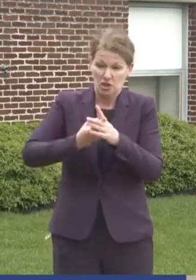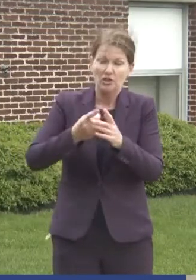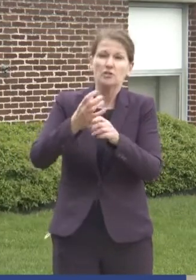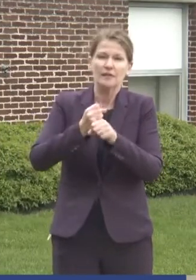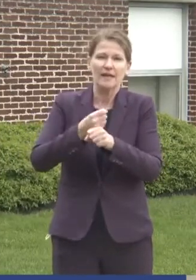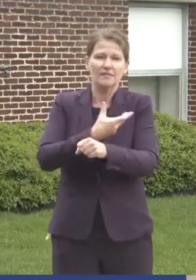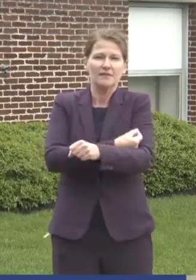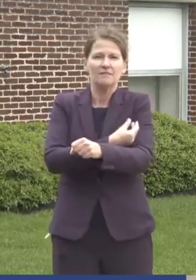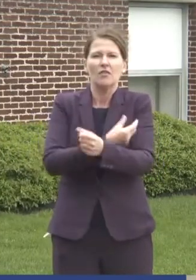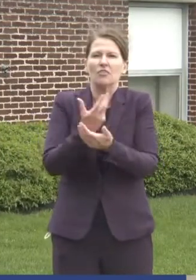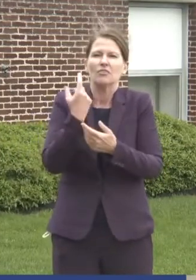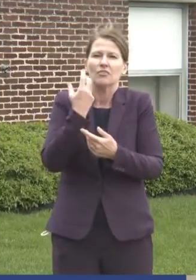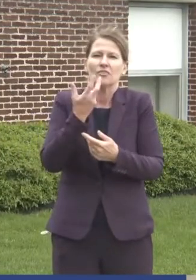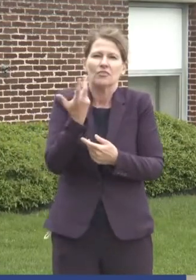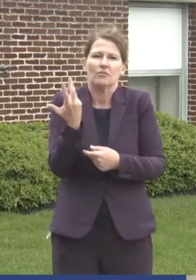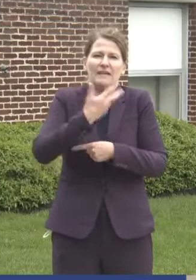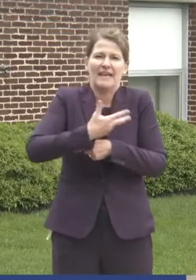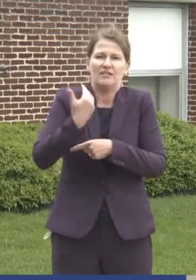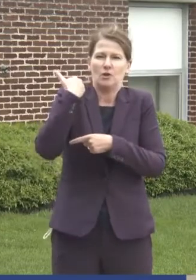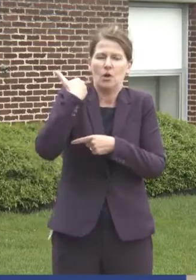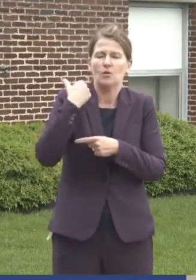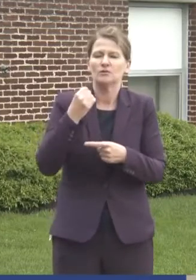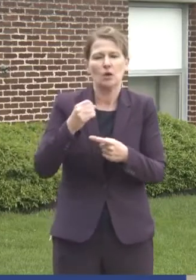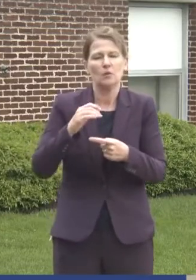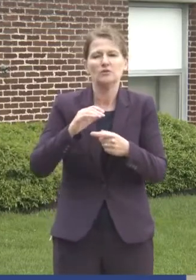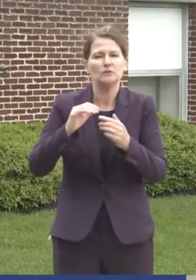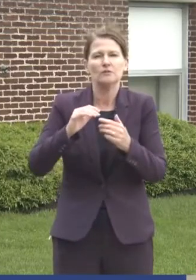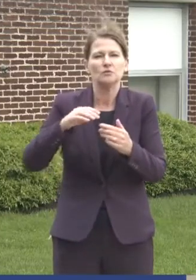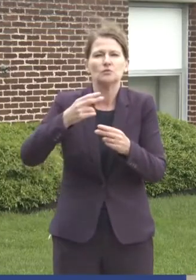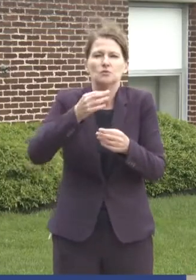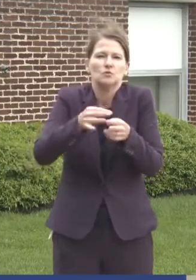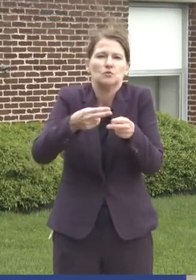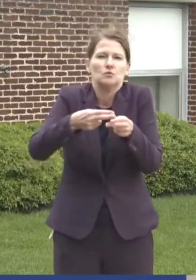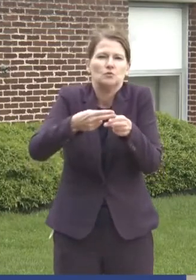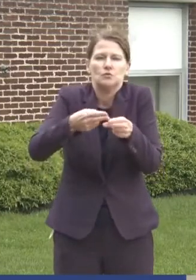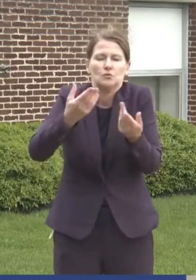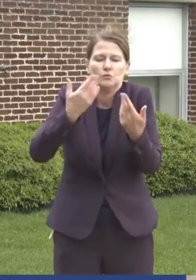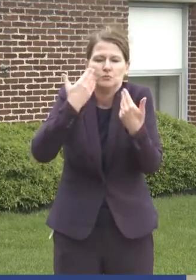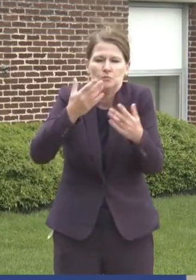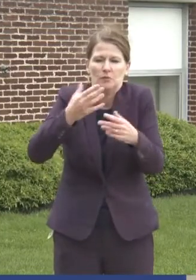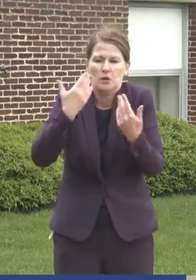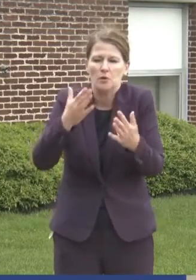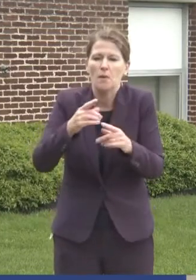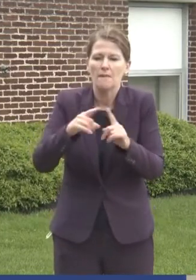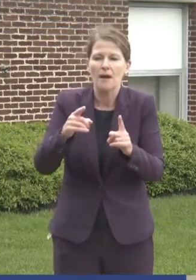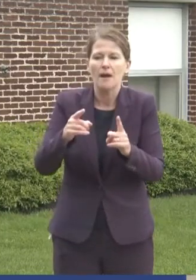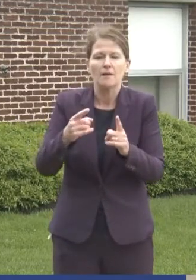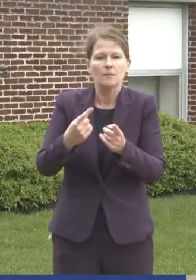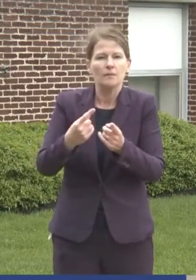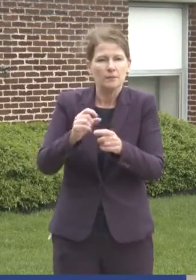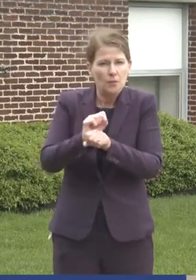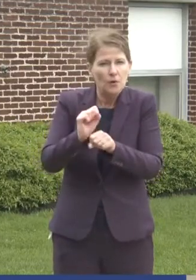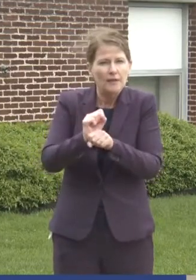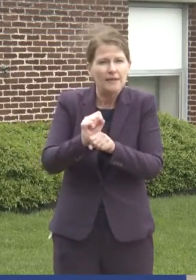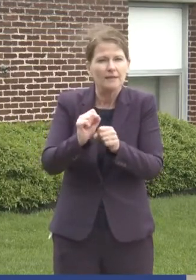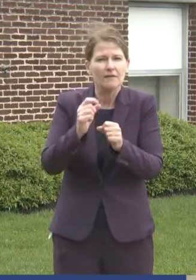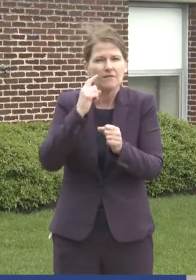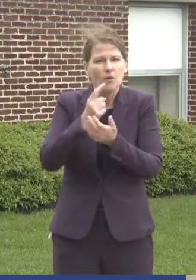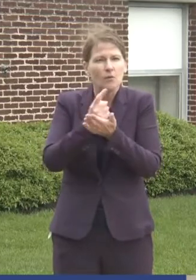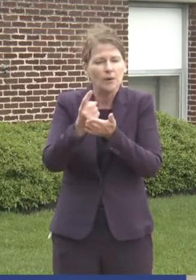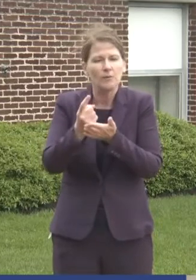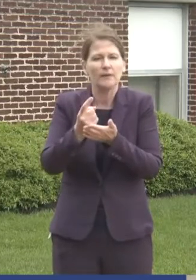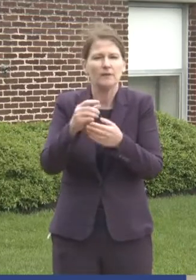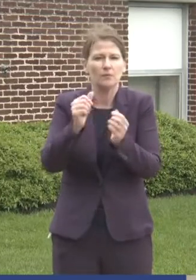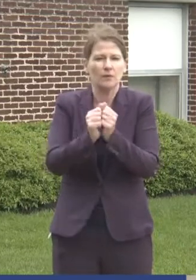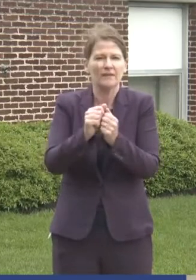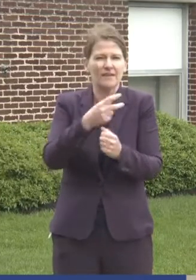ago, so it's too early to tell. But we have been talking for at least a week now in the vaccine task force is to help maybe even